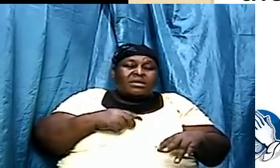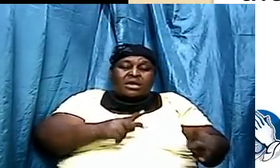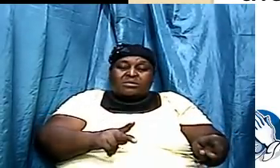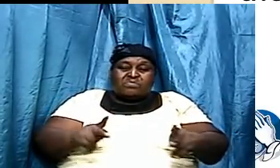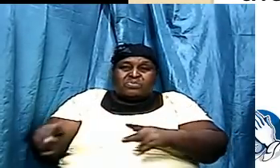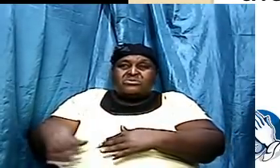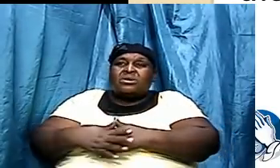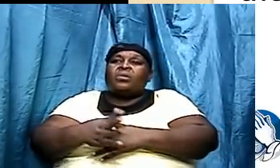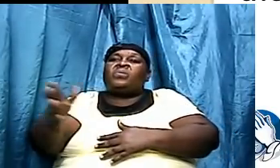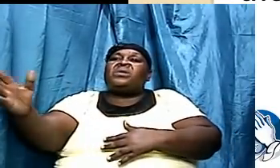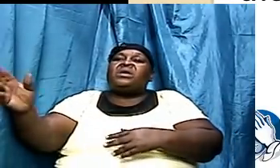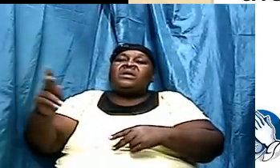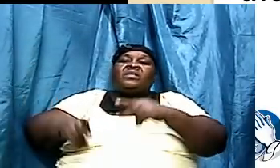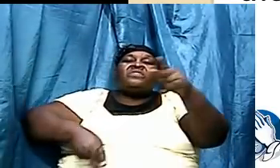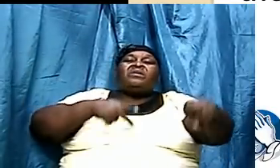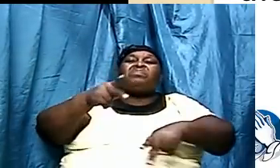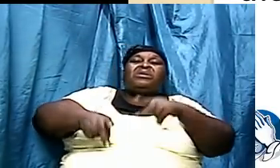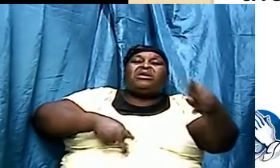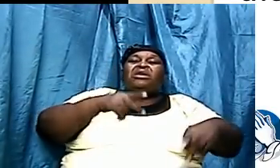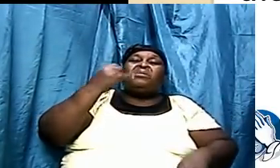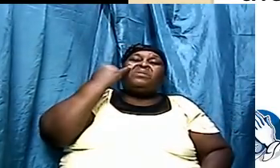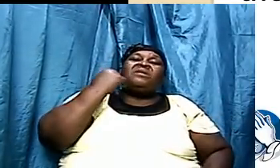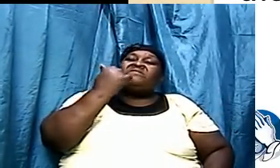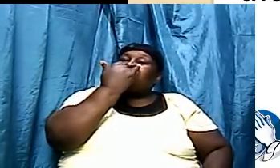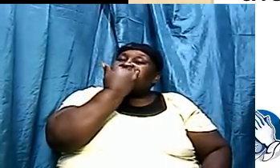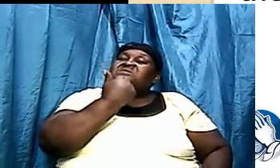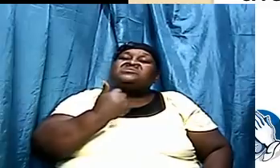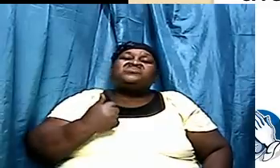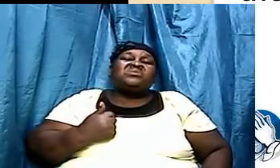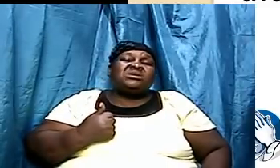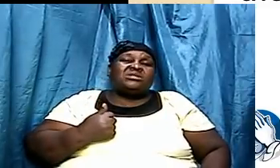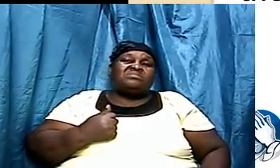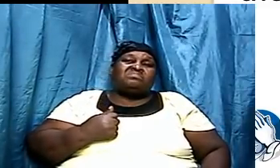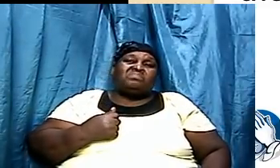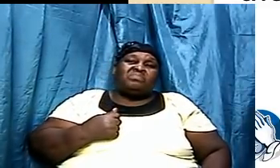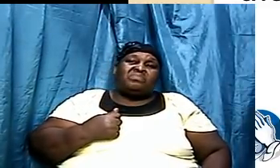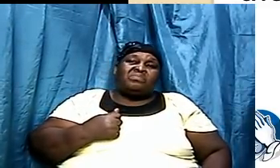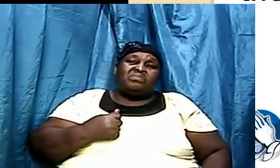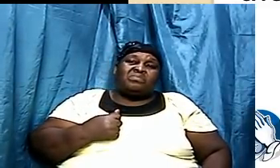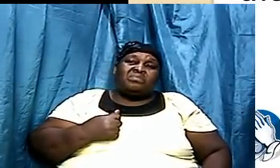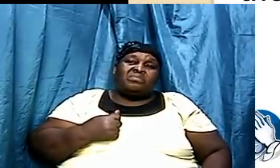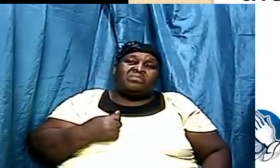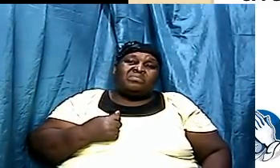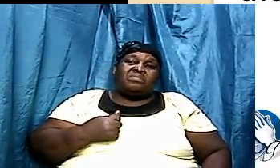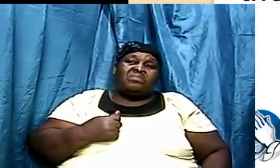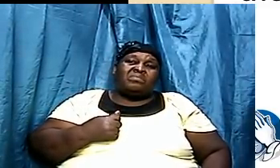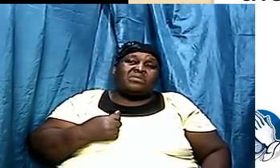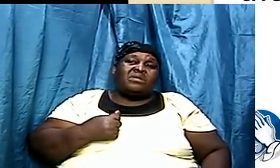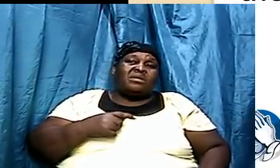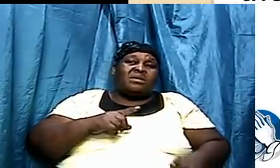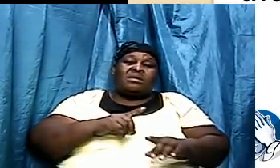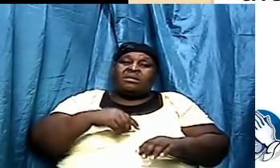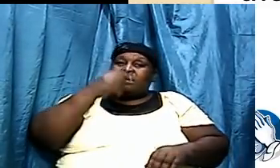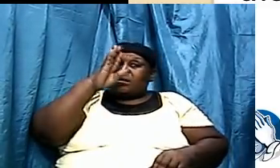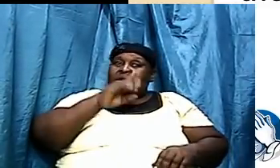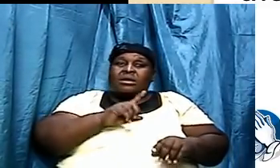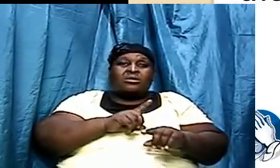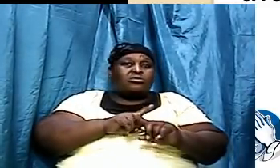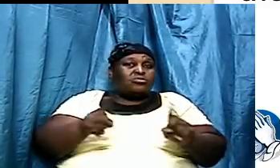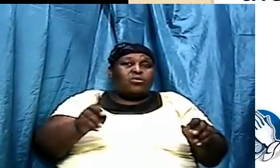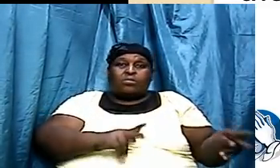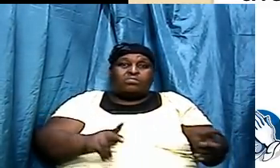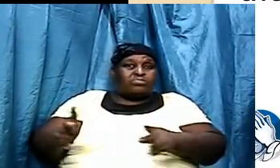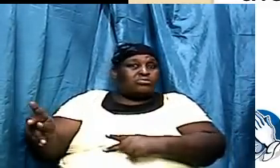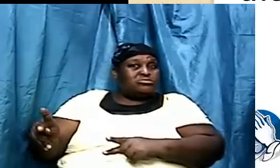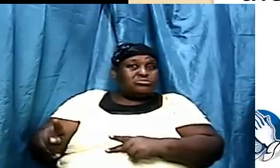know that God is not done with Israel. The Bible only says blindness in part is to Israel until the fullness of the Gentiles will come in. God don't cast them out. I cast them off.